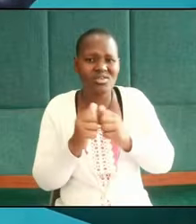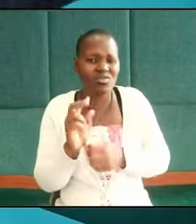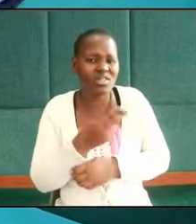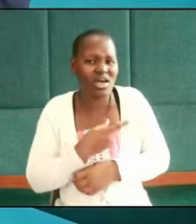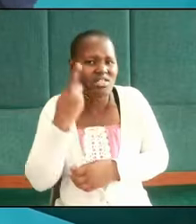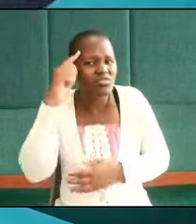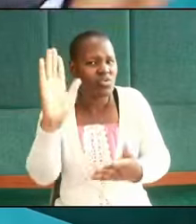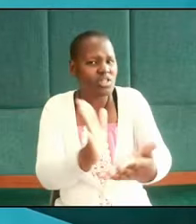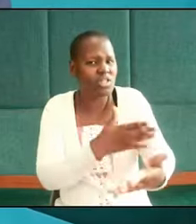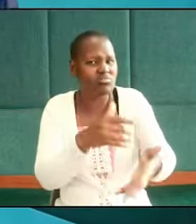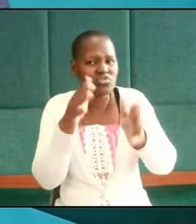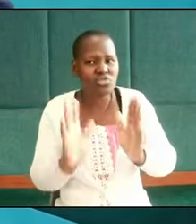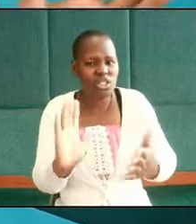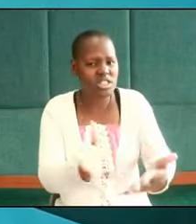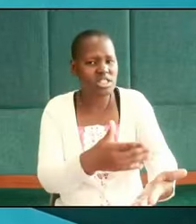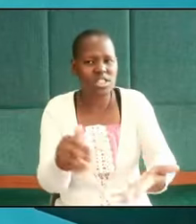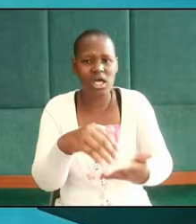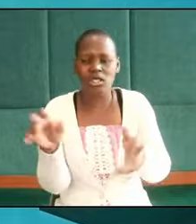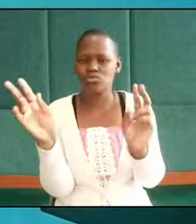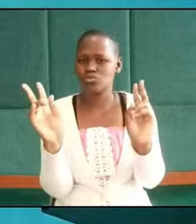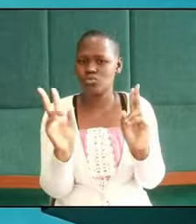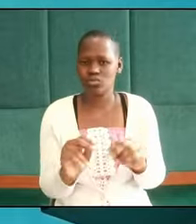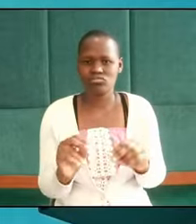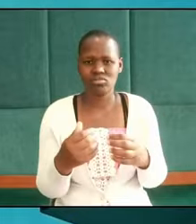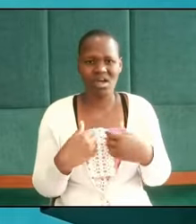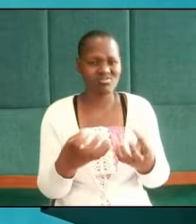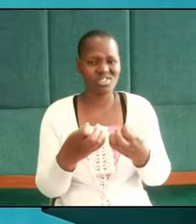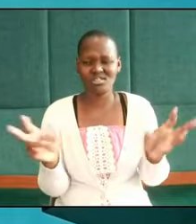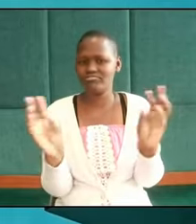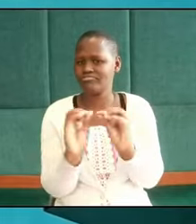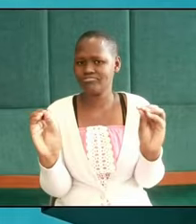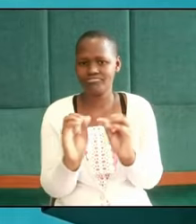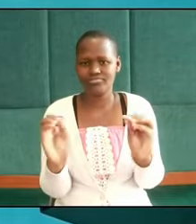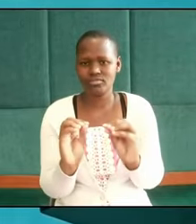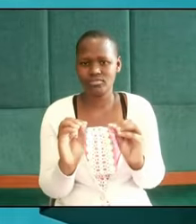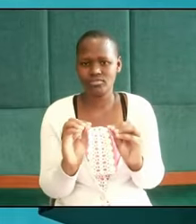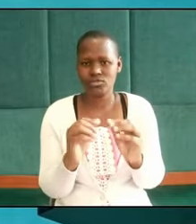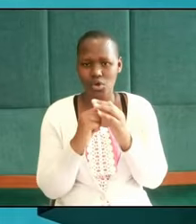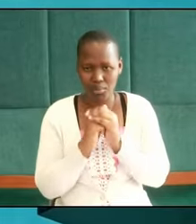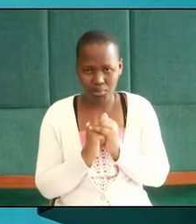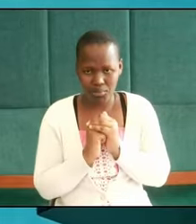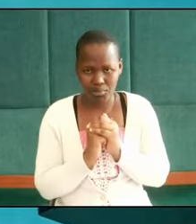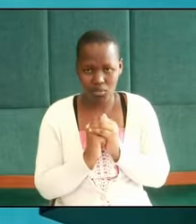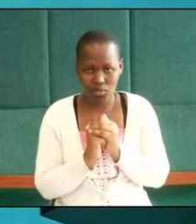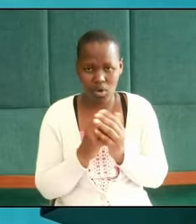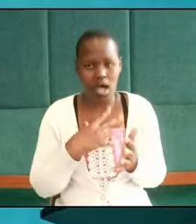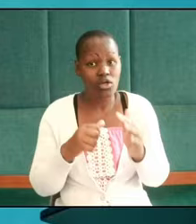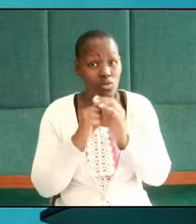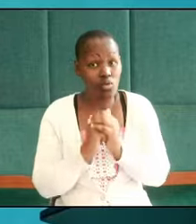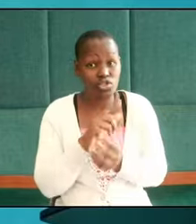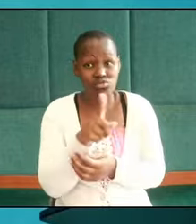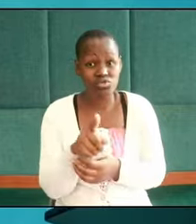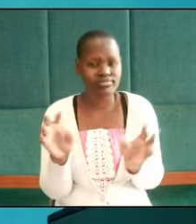the musician to sing again no there's no need we will not bow down and worship